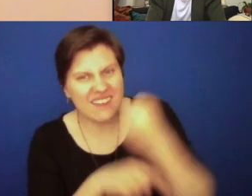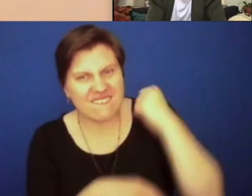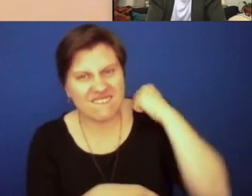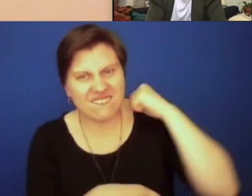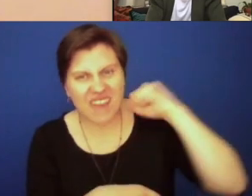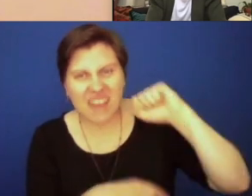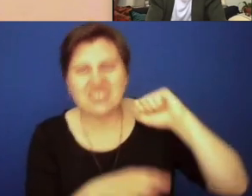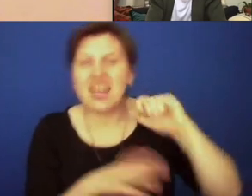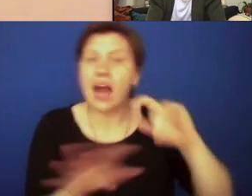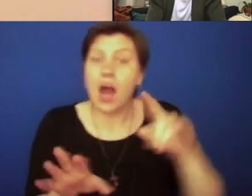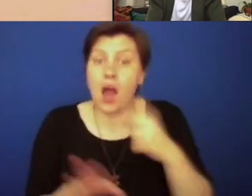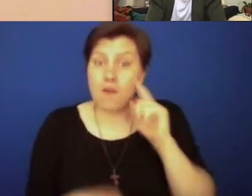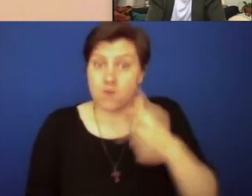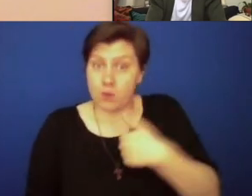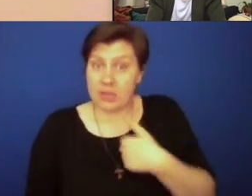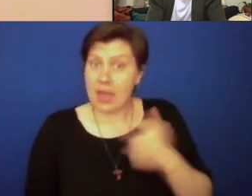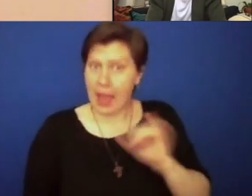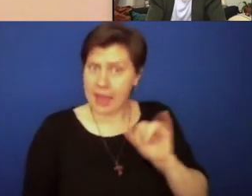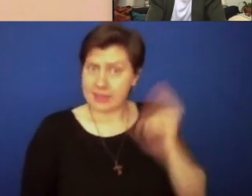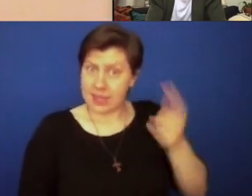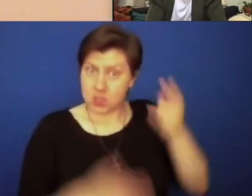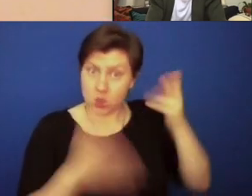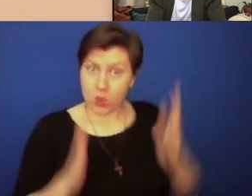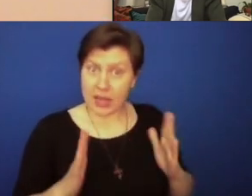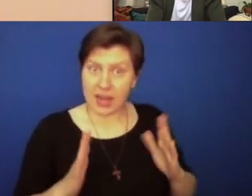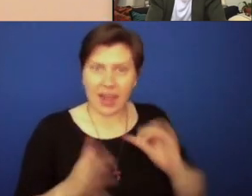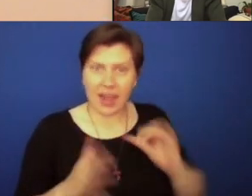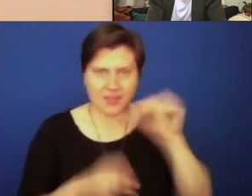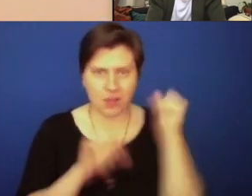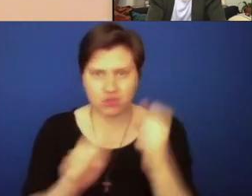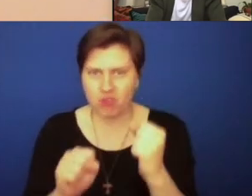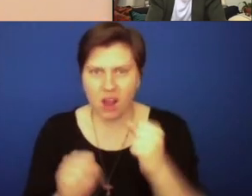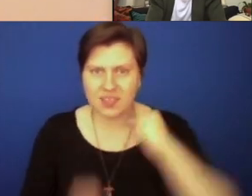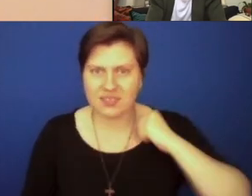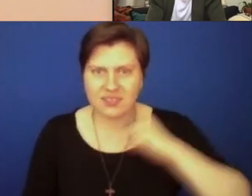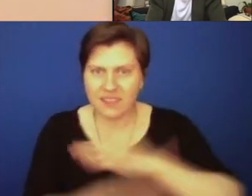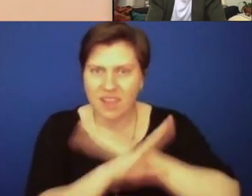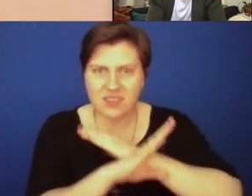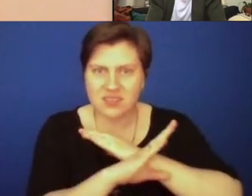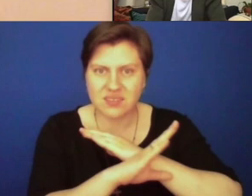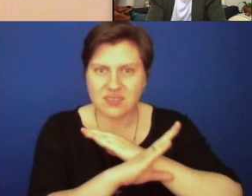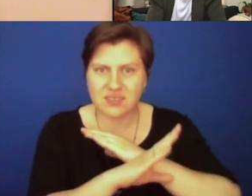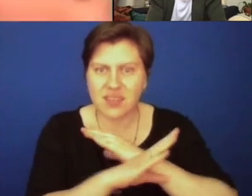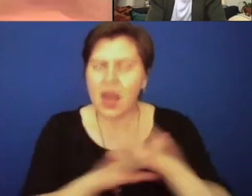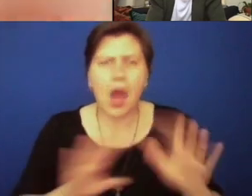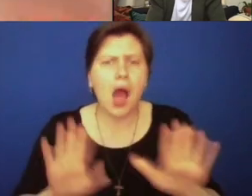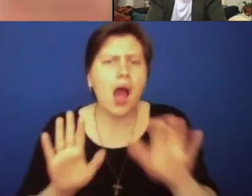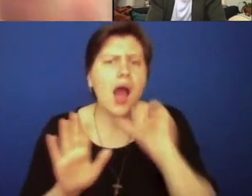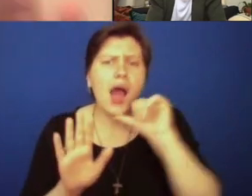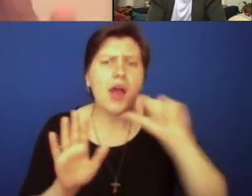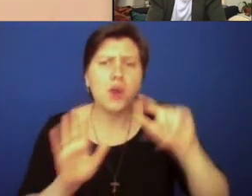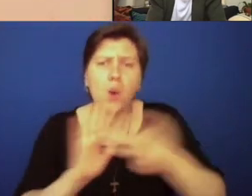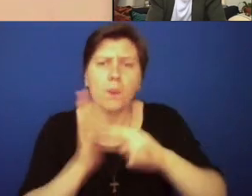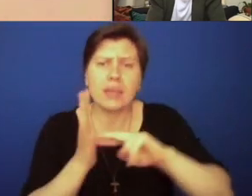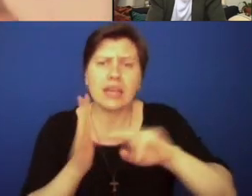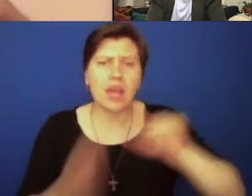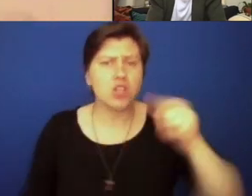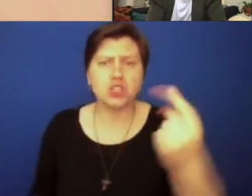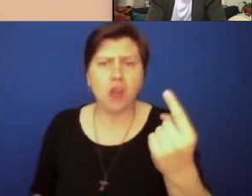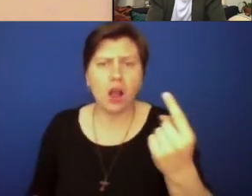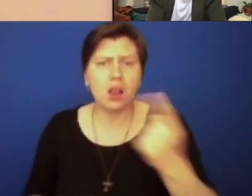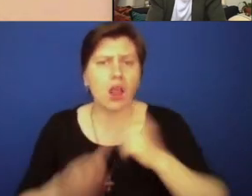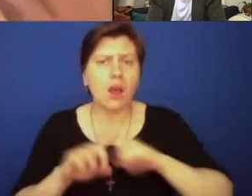me, what is very striking as a historian is that it's a very flimsy defense. And I, and I don't mean it to be insulting,